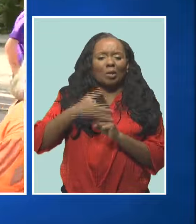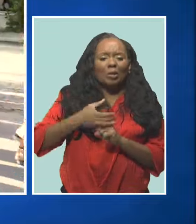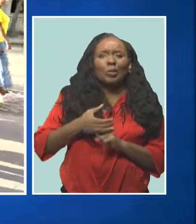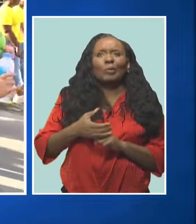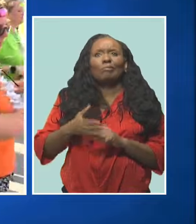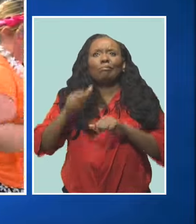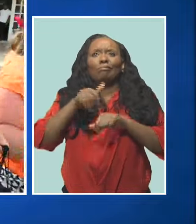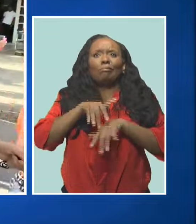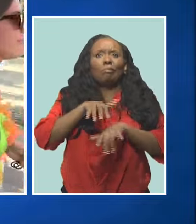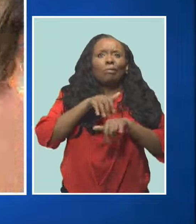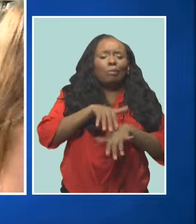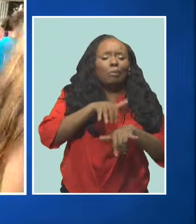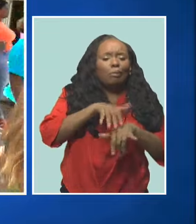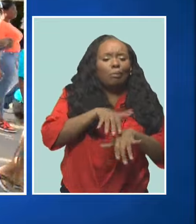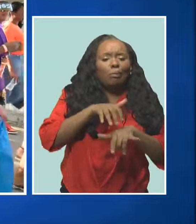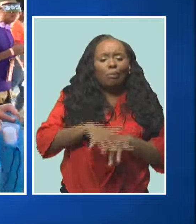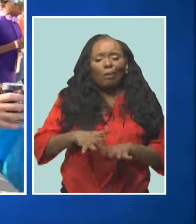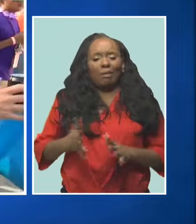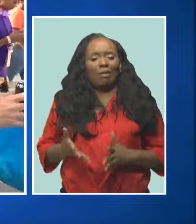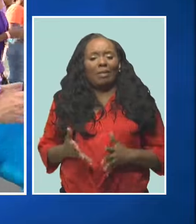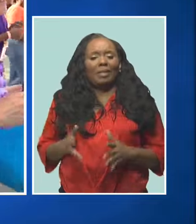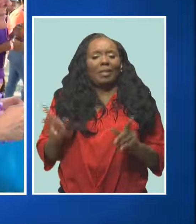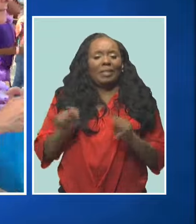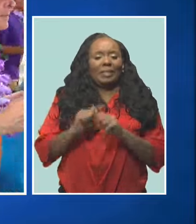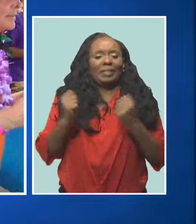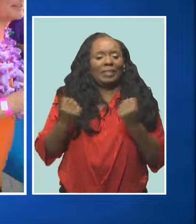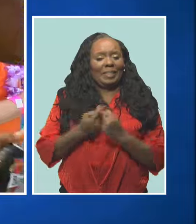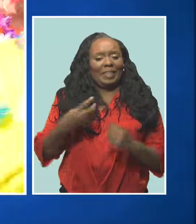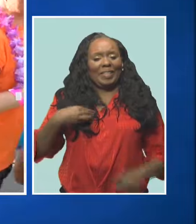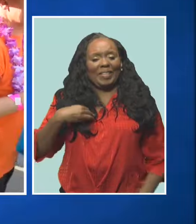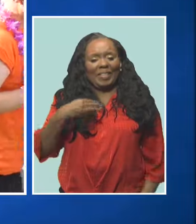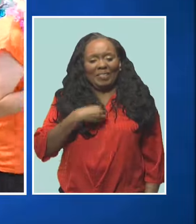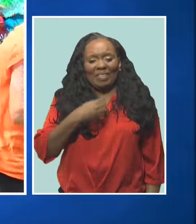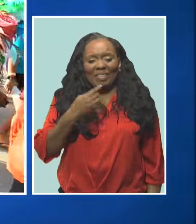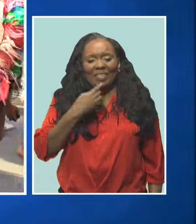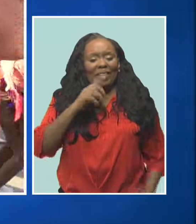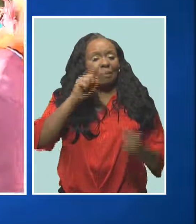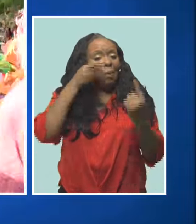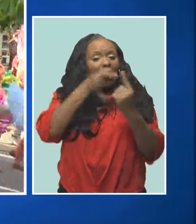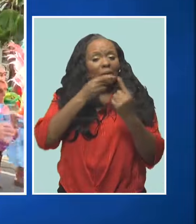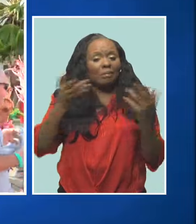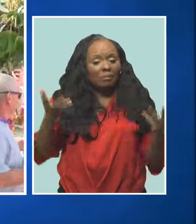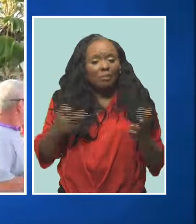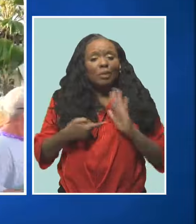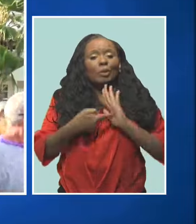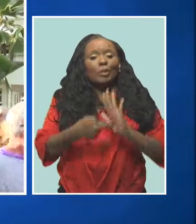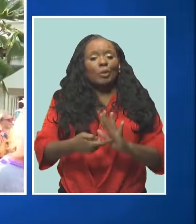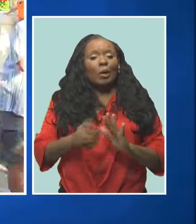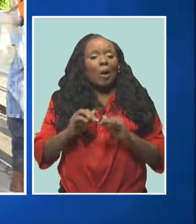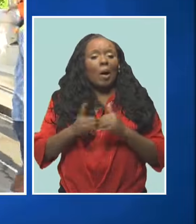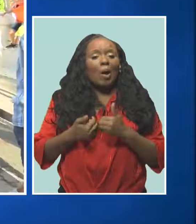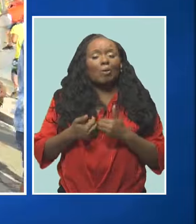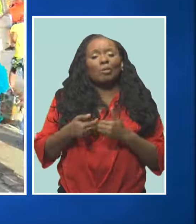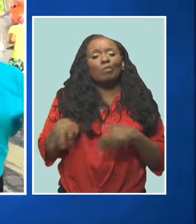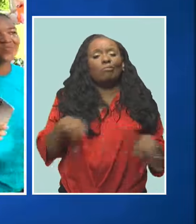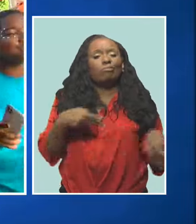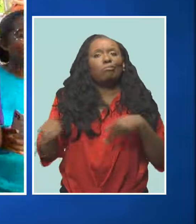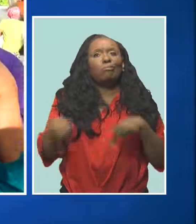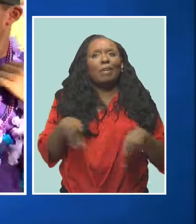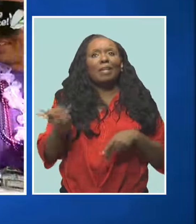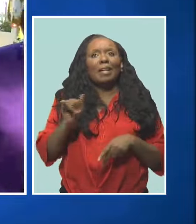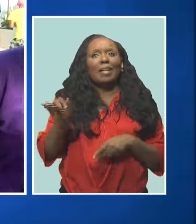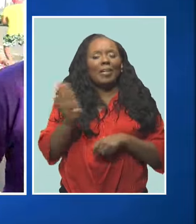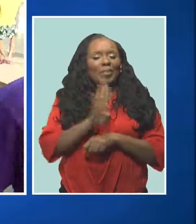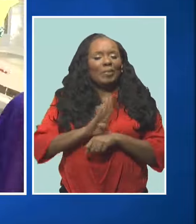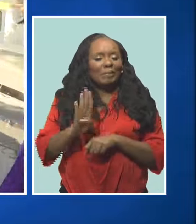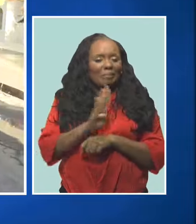along a section of the south coast. Team member at Seabreeze, Daniko Lowe, says the objective of the event was to show visitors how to party